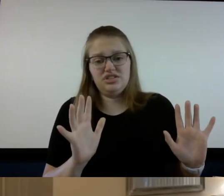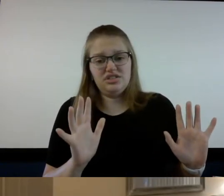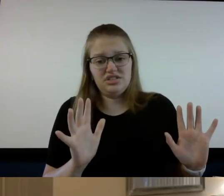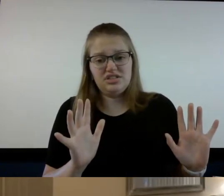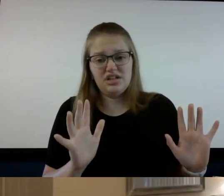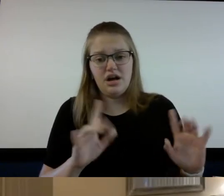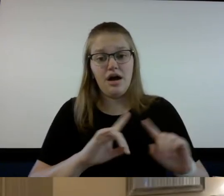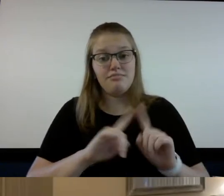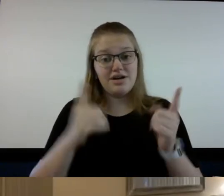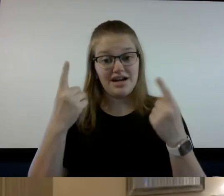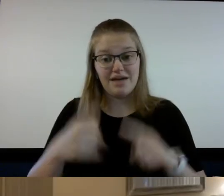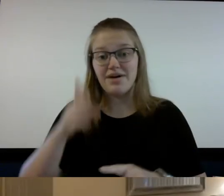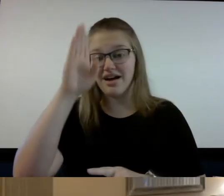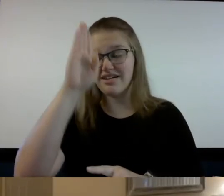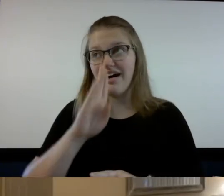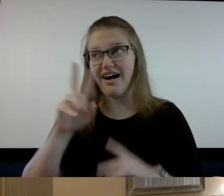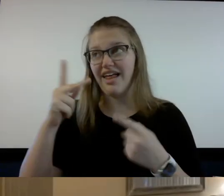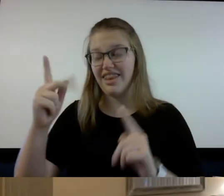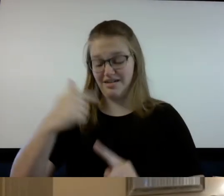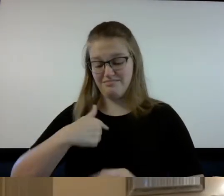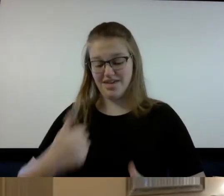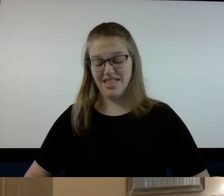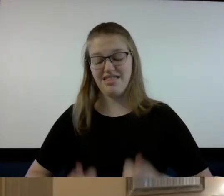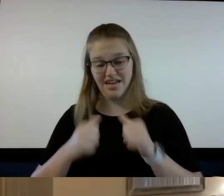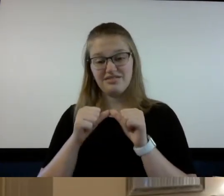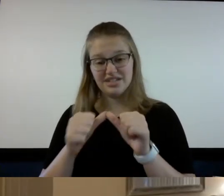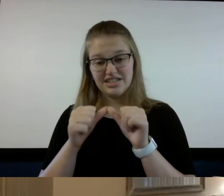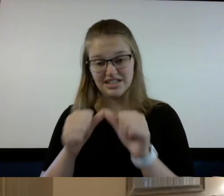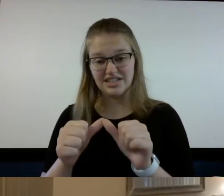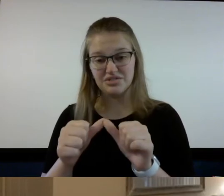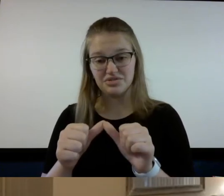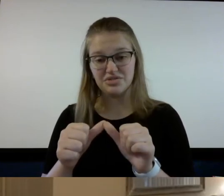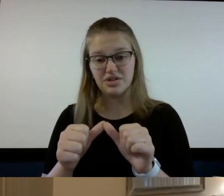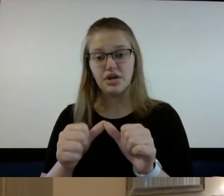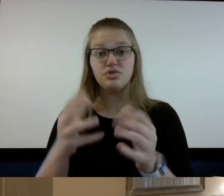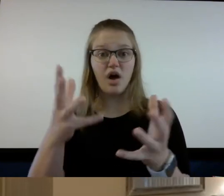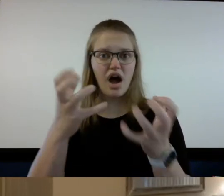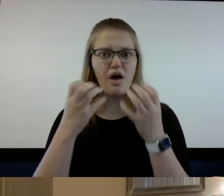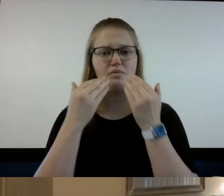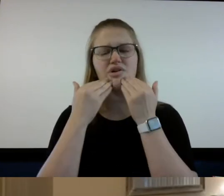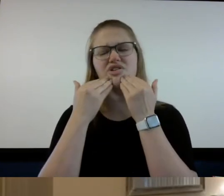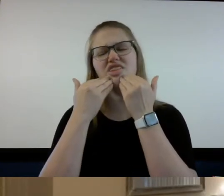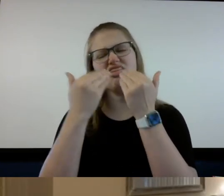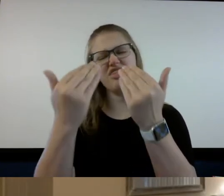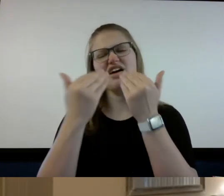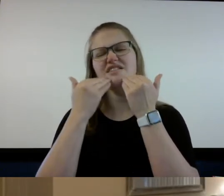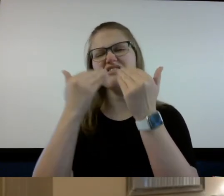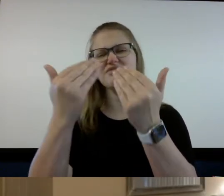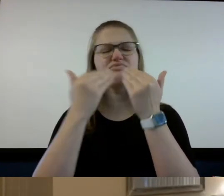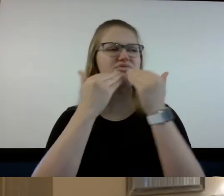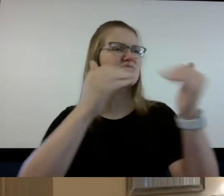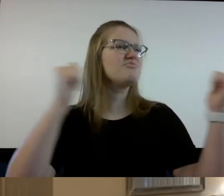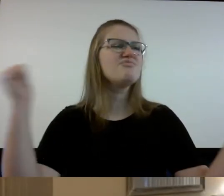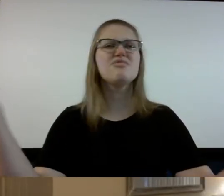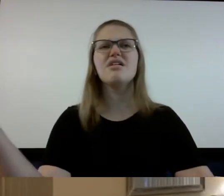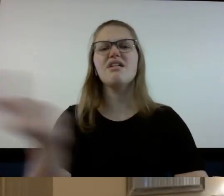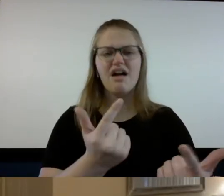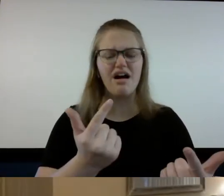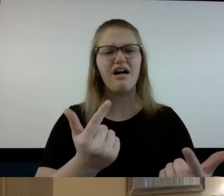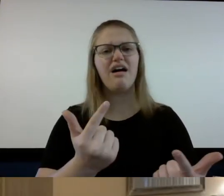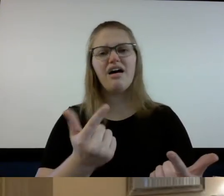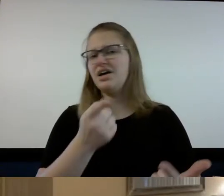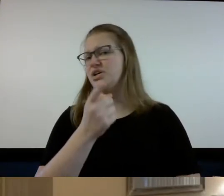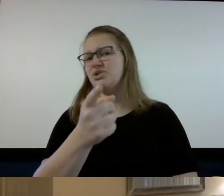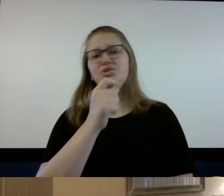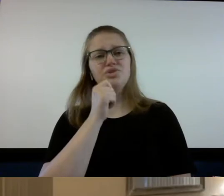but God spared me so I want to thank everybody you have no